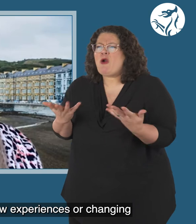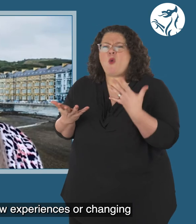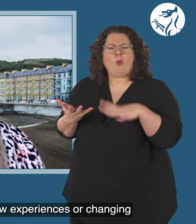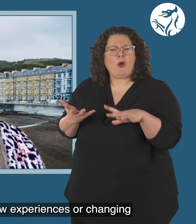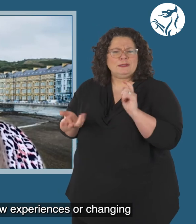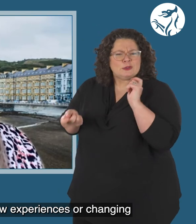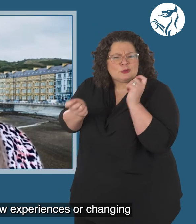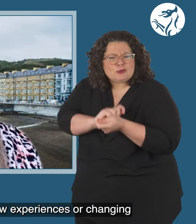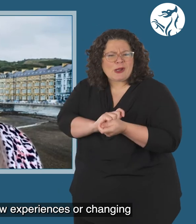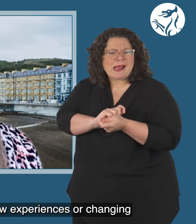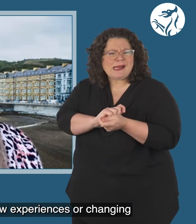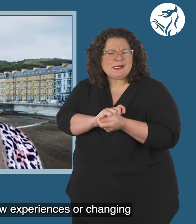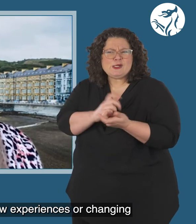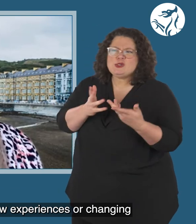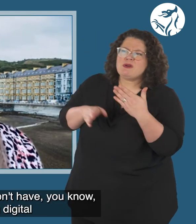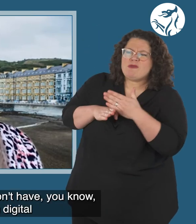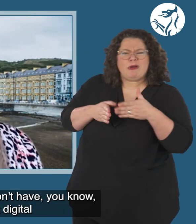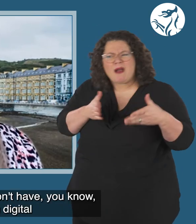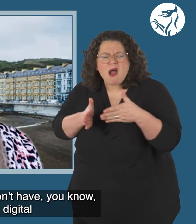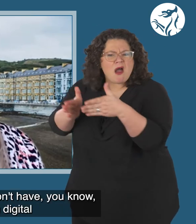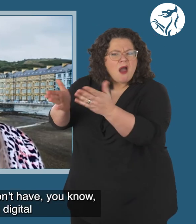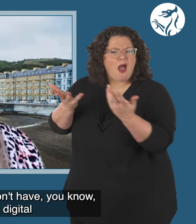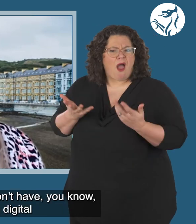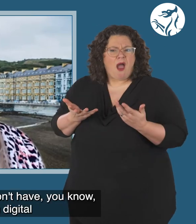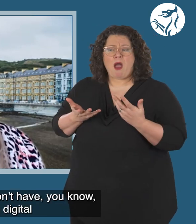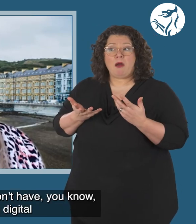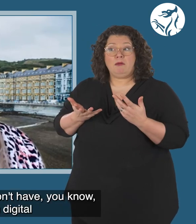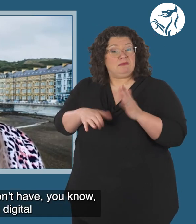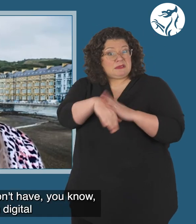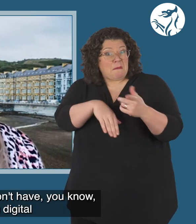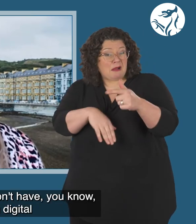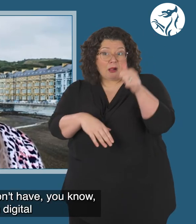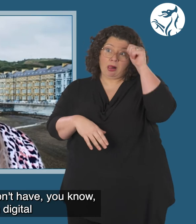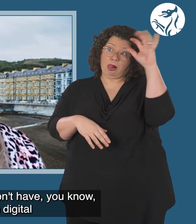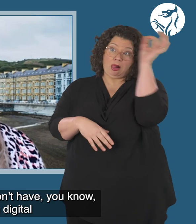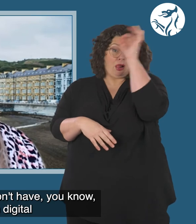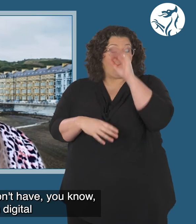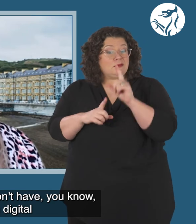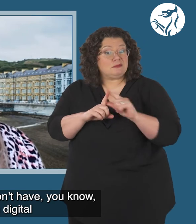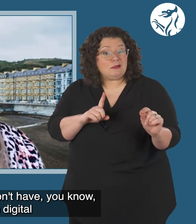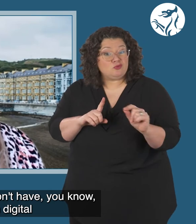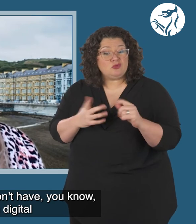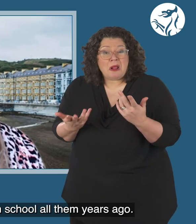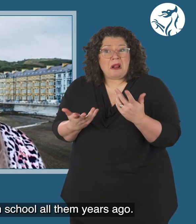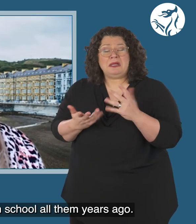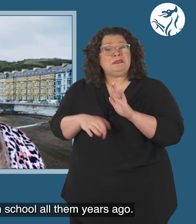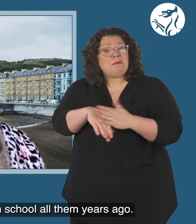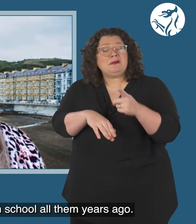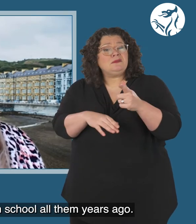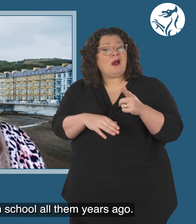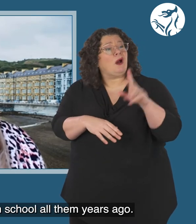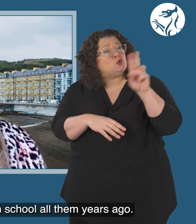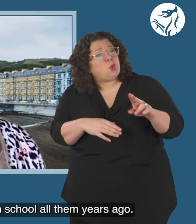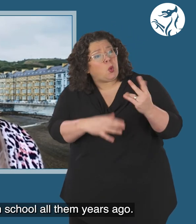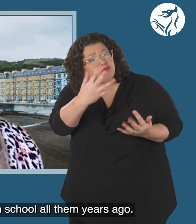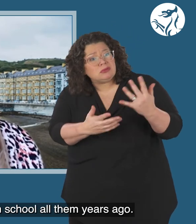looking for new experiences or changing career path, even if you don't have, you know, experience in digital or even